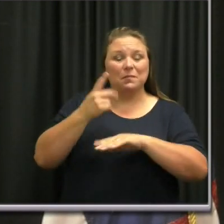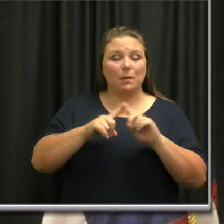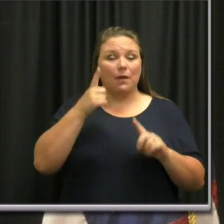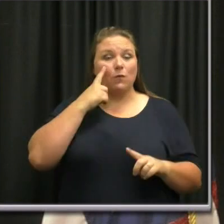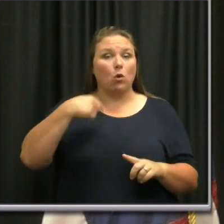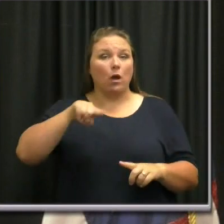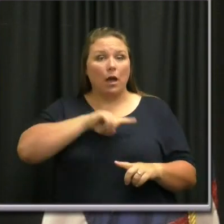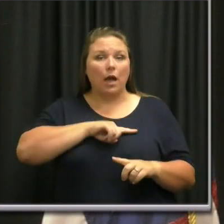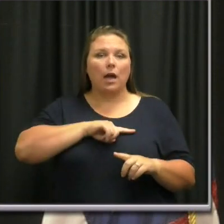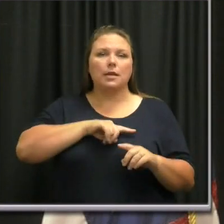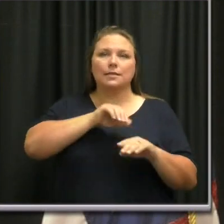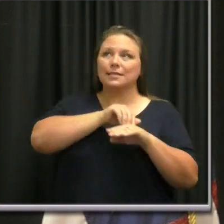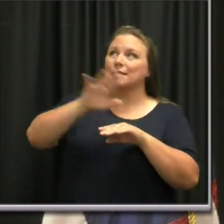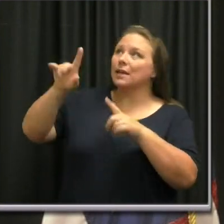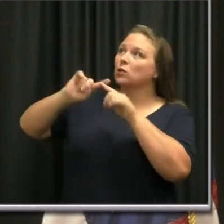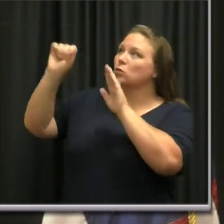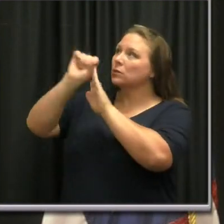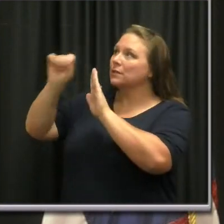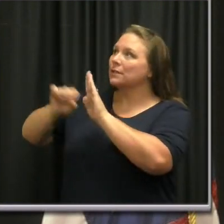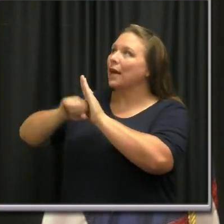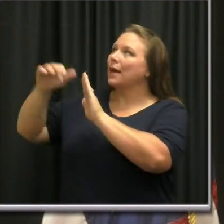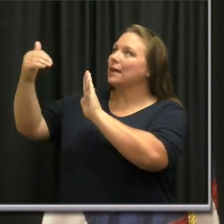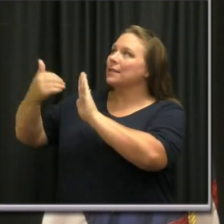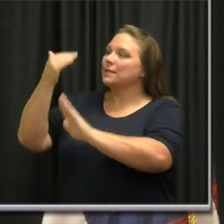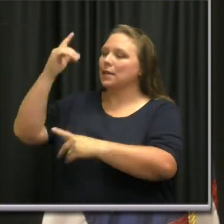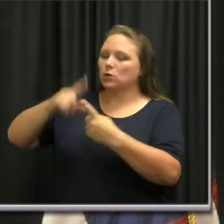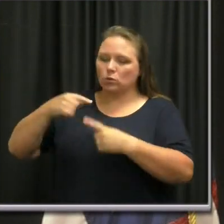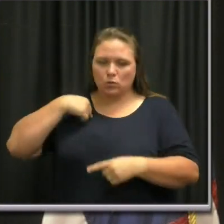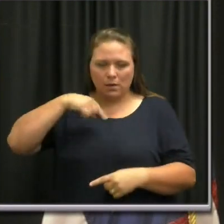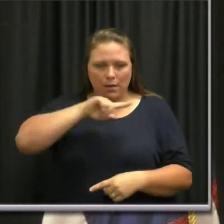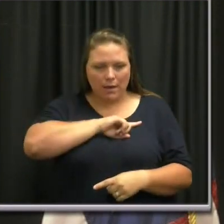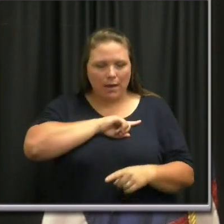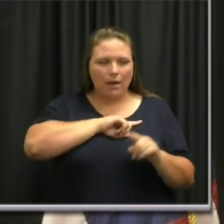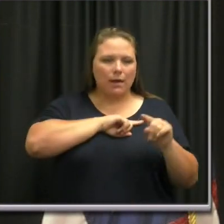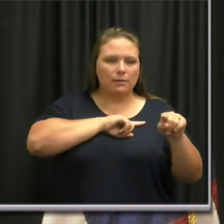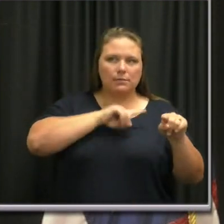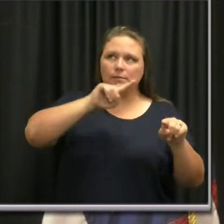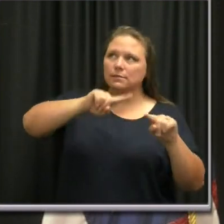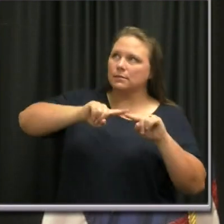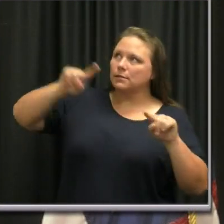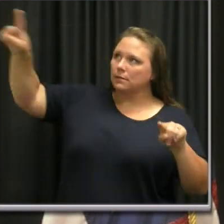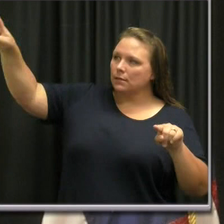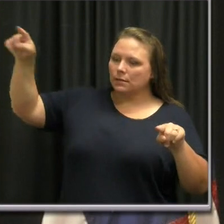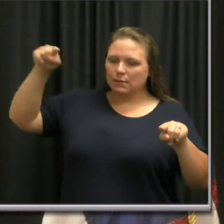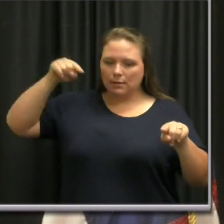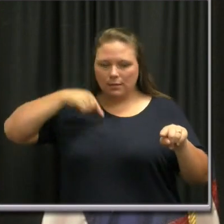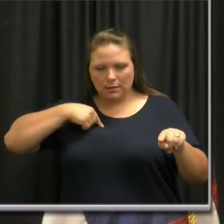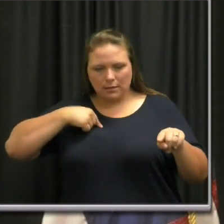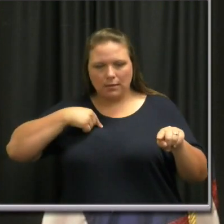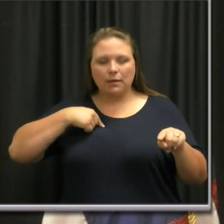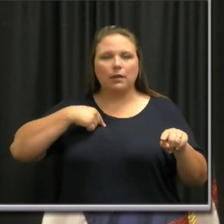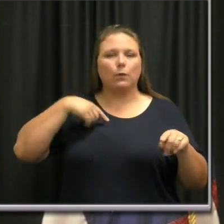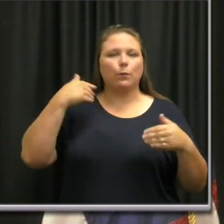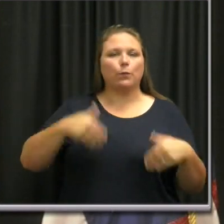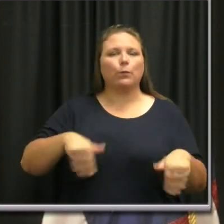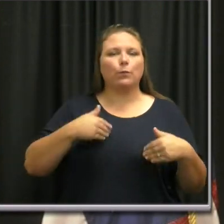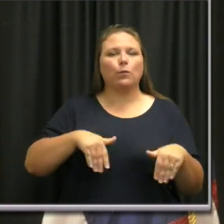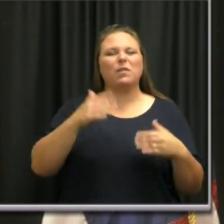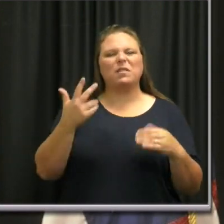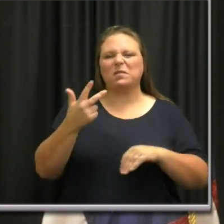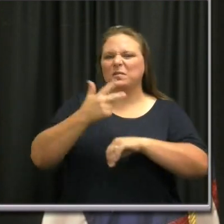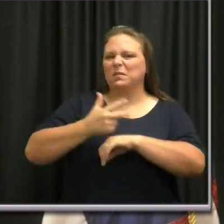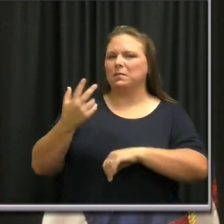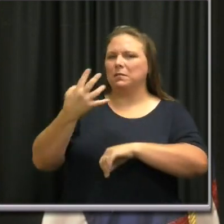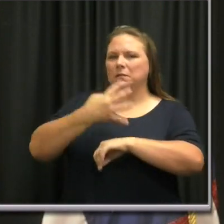for the whole cycle of tests taken in a lab, state's notified, state is then notifying the local county health